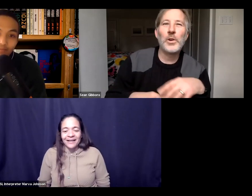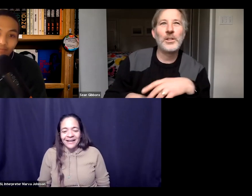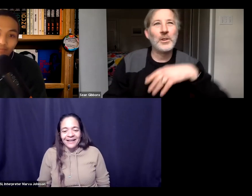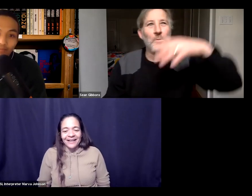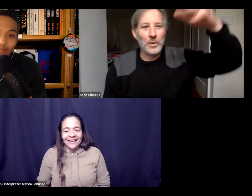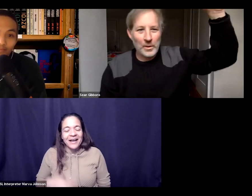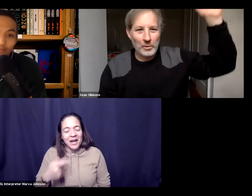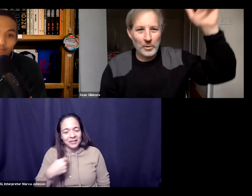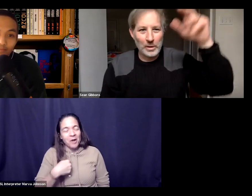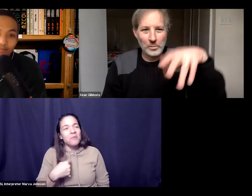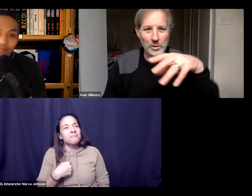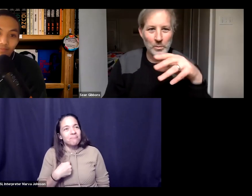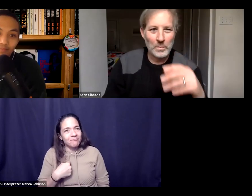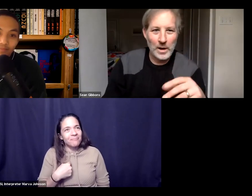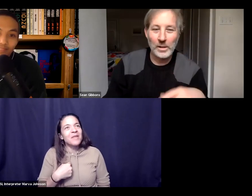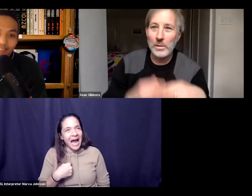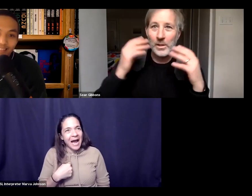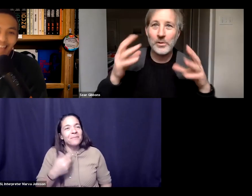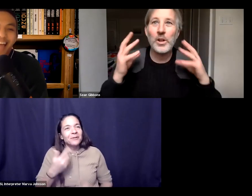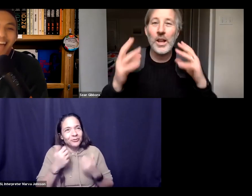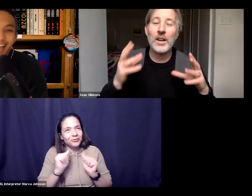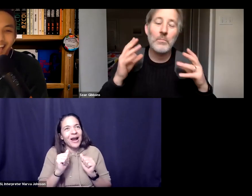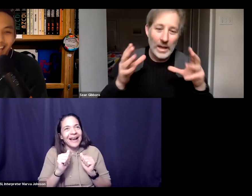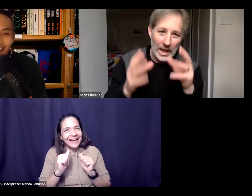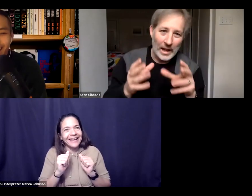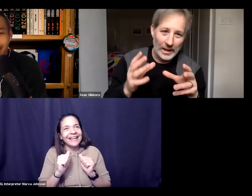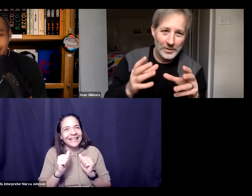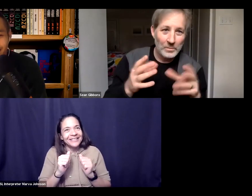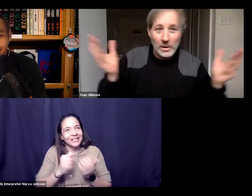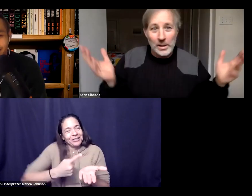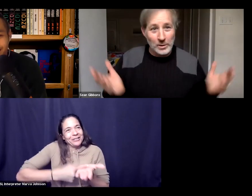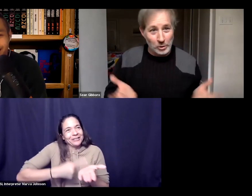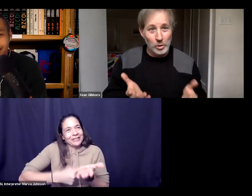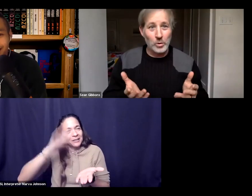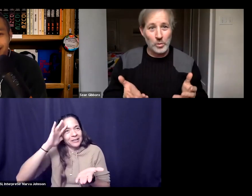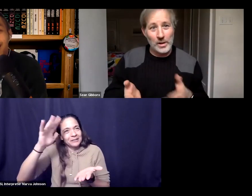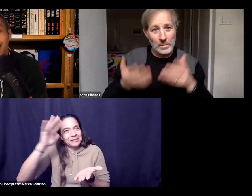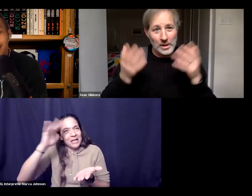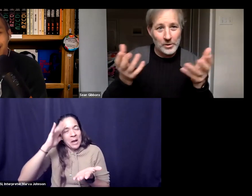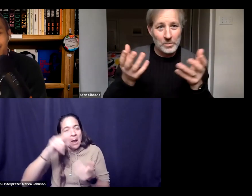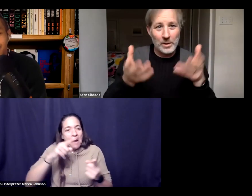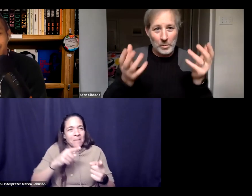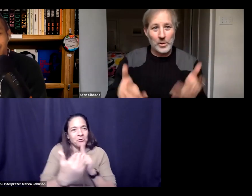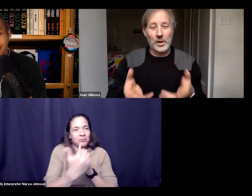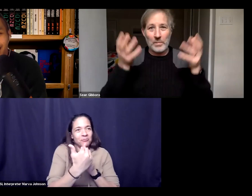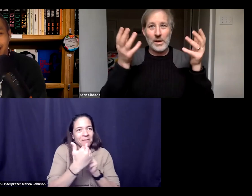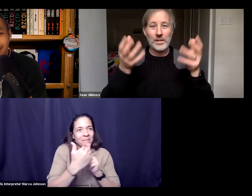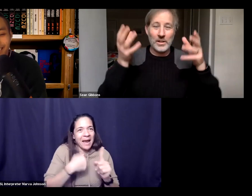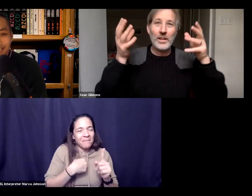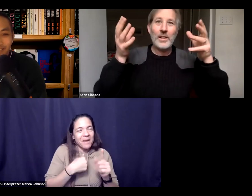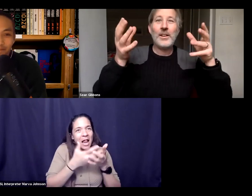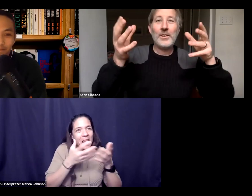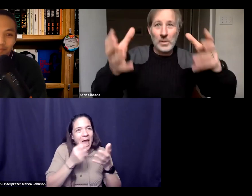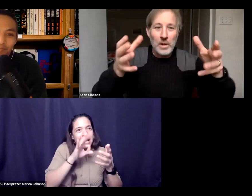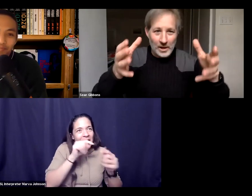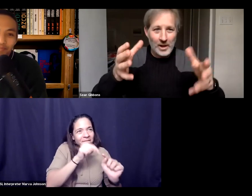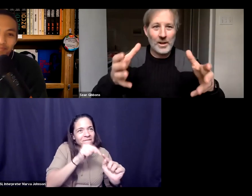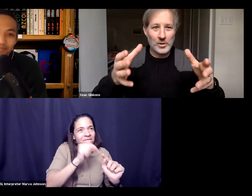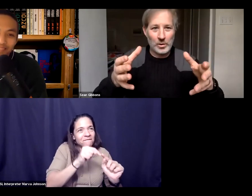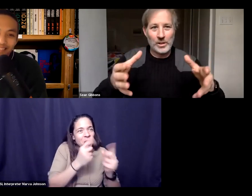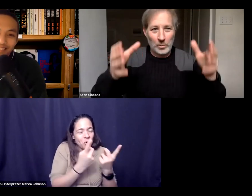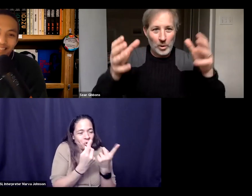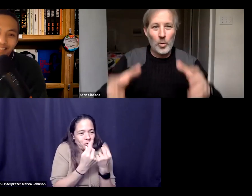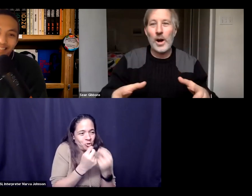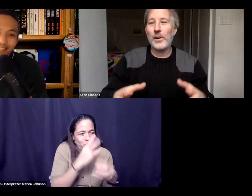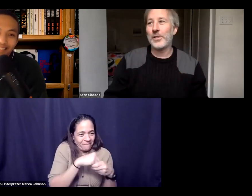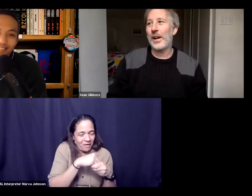i'm trying to take you to an ethereal place but you're reminding me that there's a lot of mechanics but but it's true right i mean ultimately what we're talking about is a some kind of